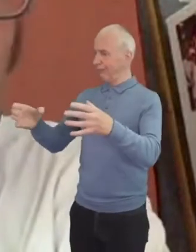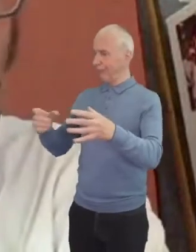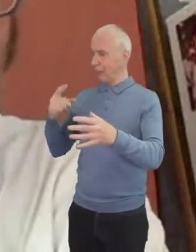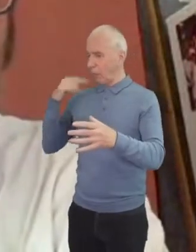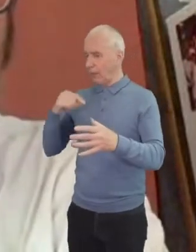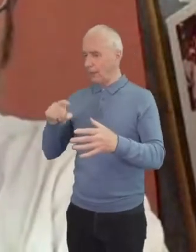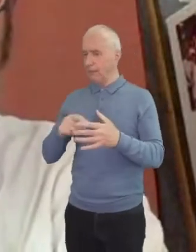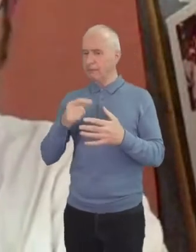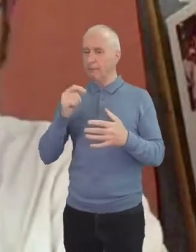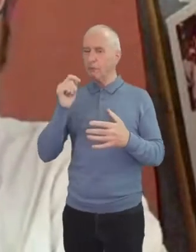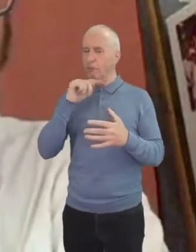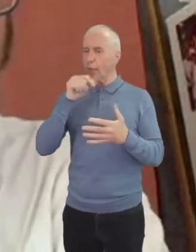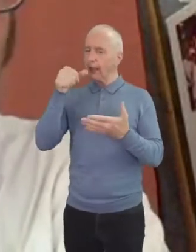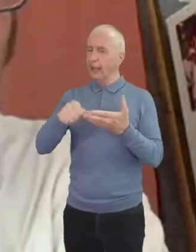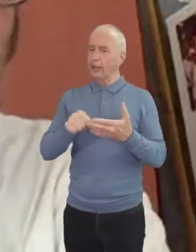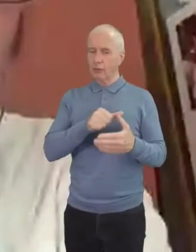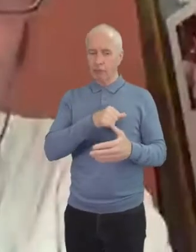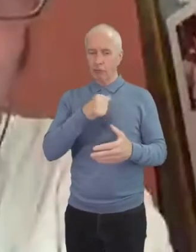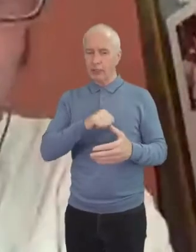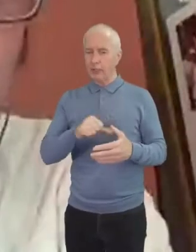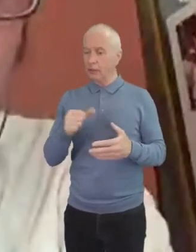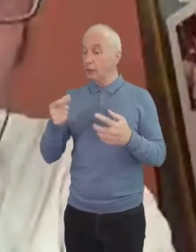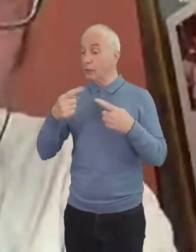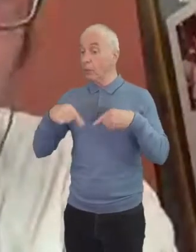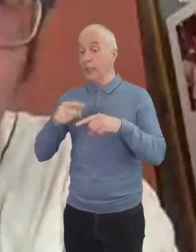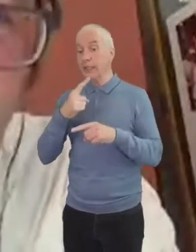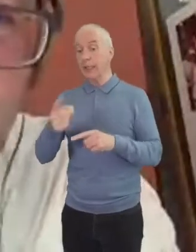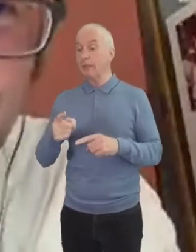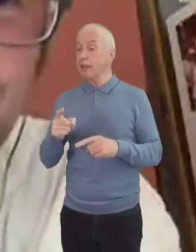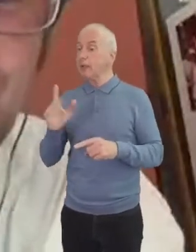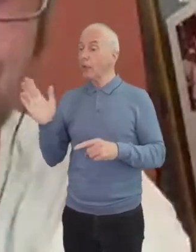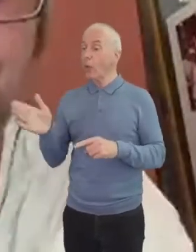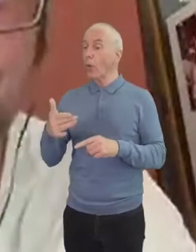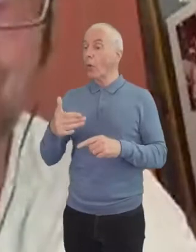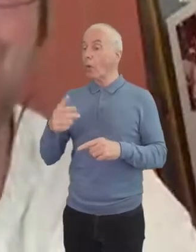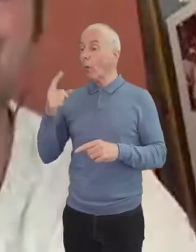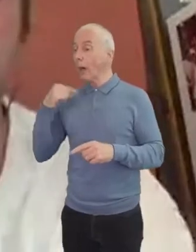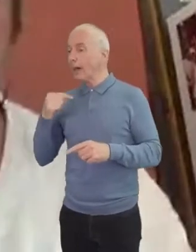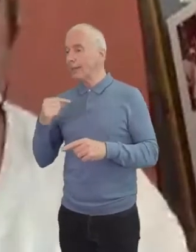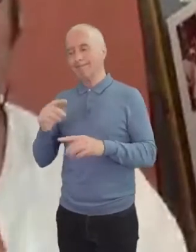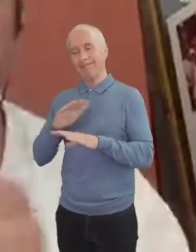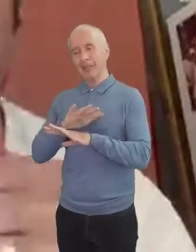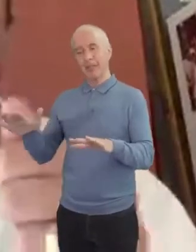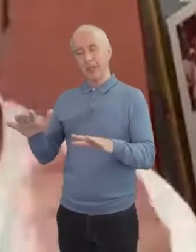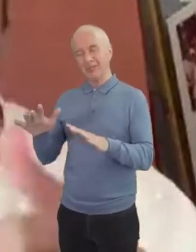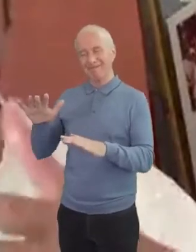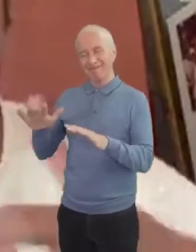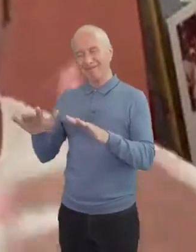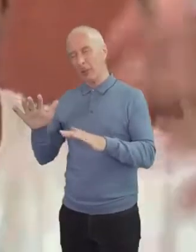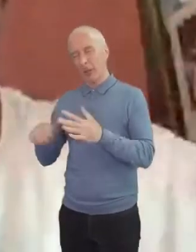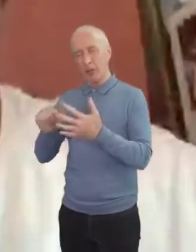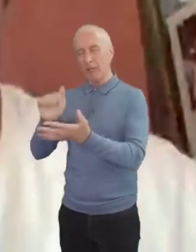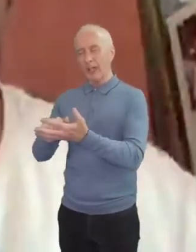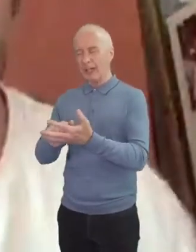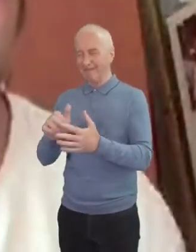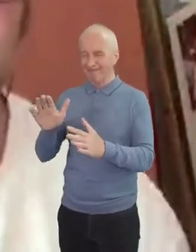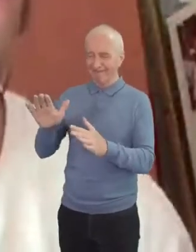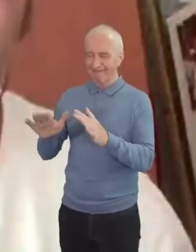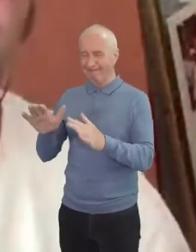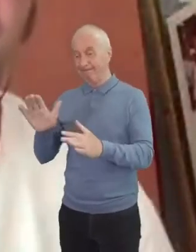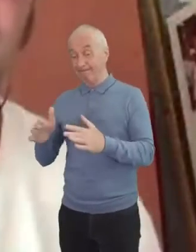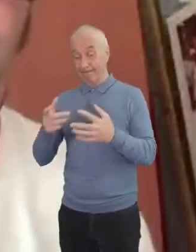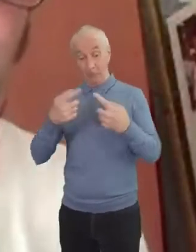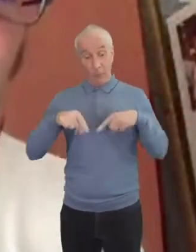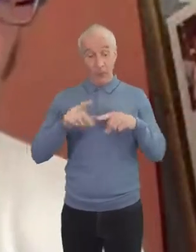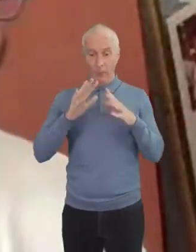letter christians we sometimes say if it's all white it's not quite right you know there's something that's off a little bit because we want to reflect